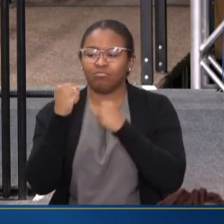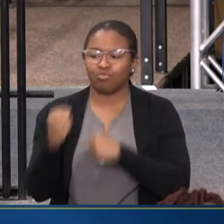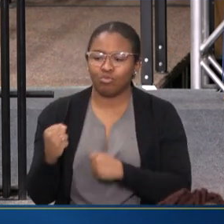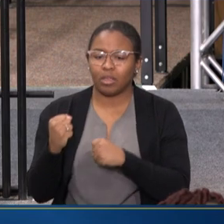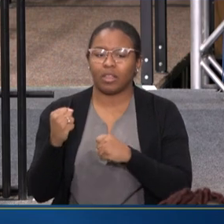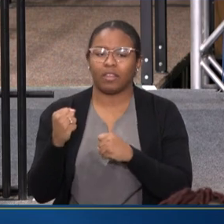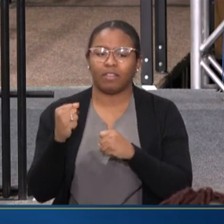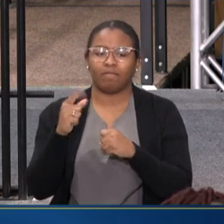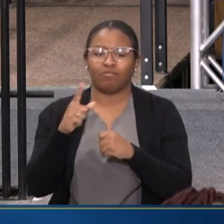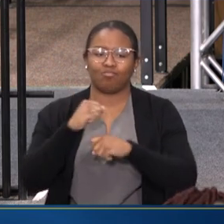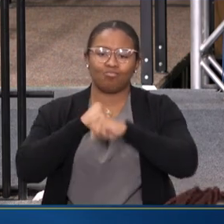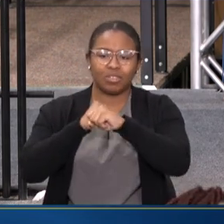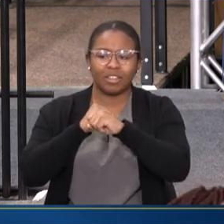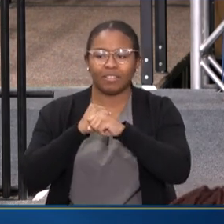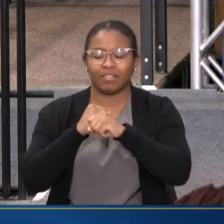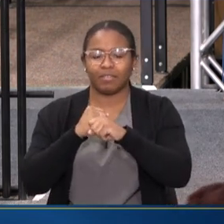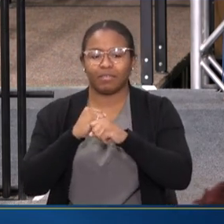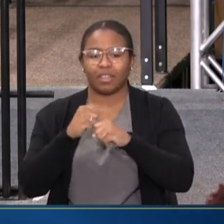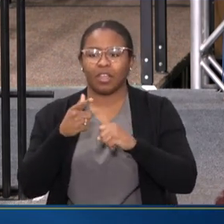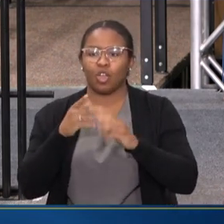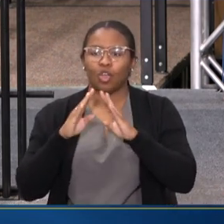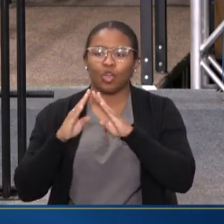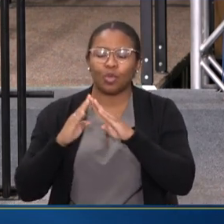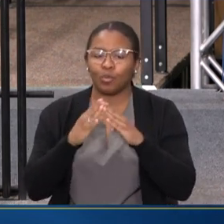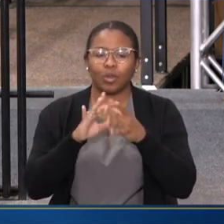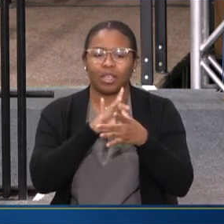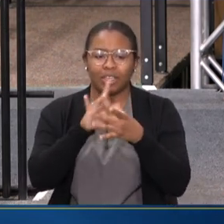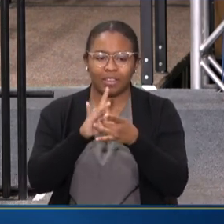PROTECTIVE FACTORS, THINGS LIKE COMMUNITY CONNECTEDNESS.